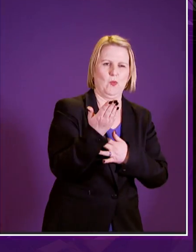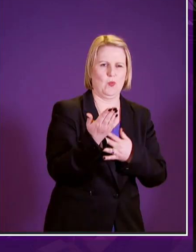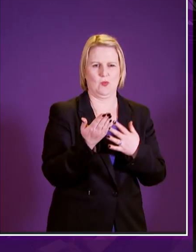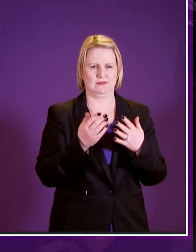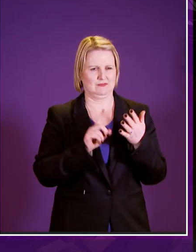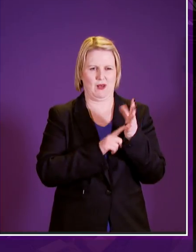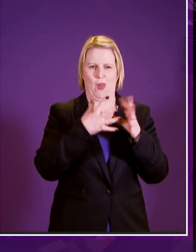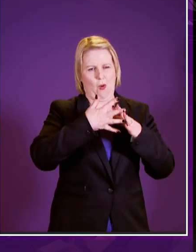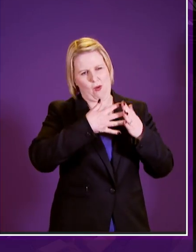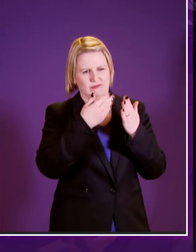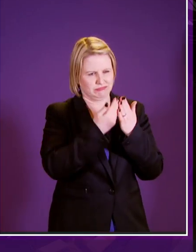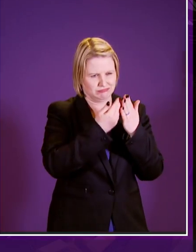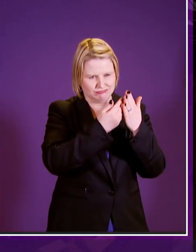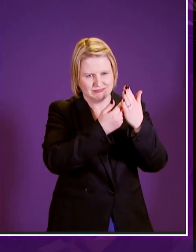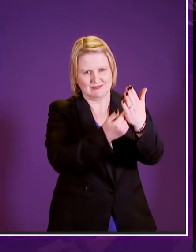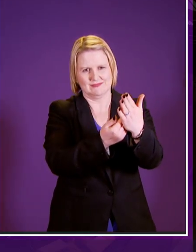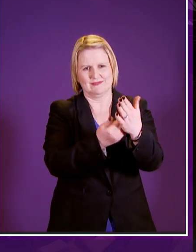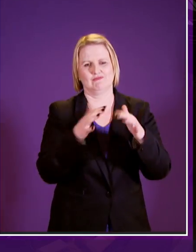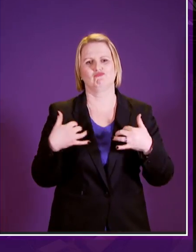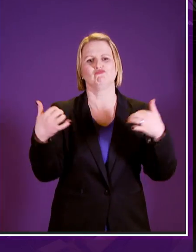piece of legislative work